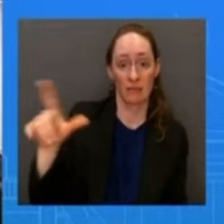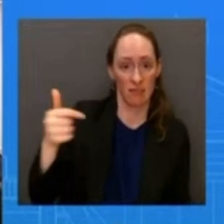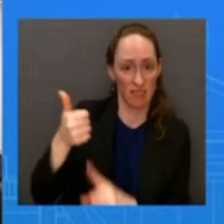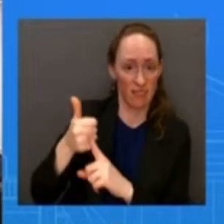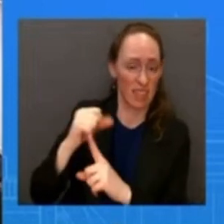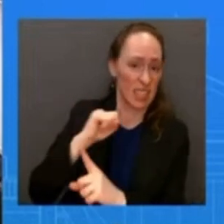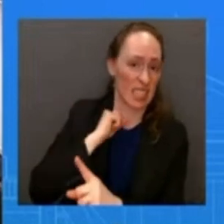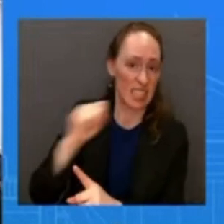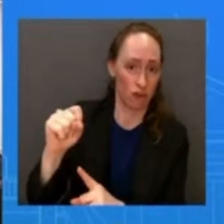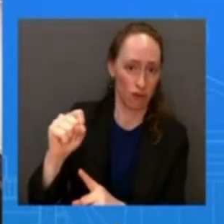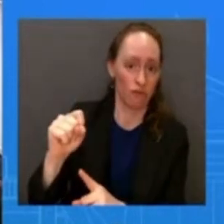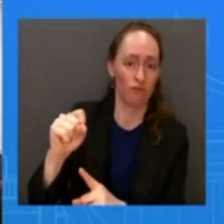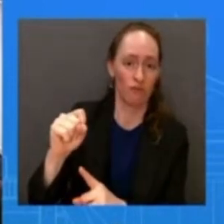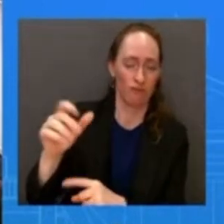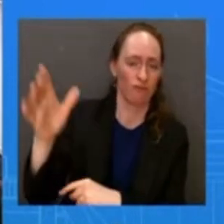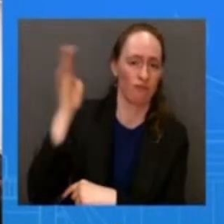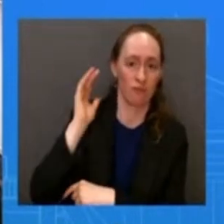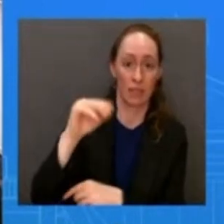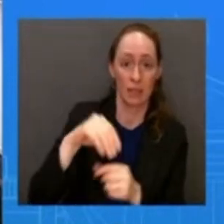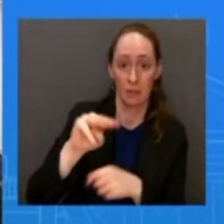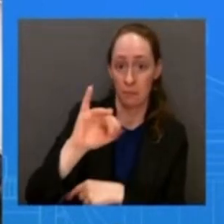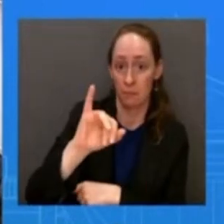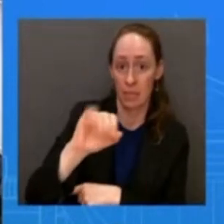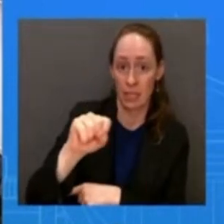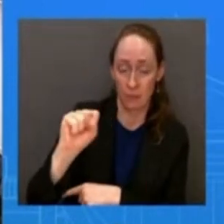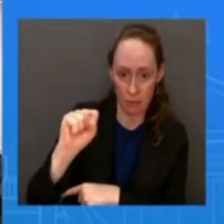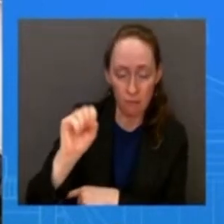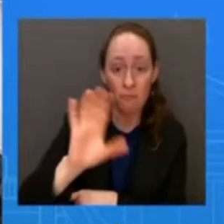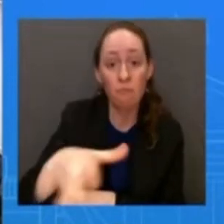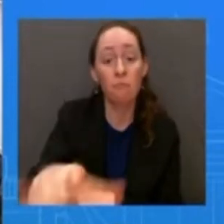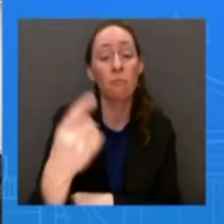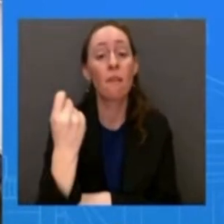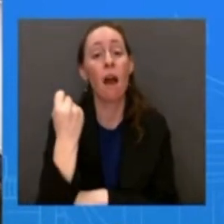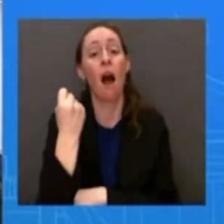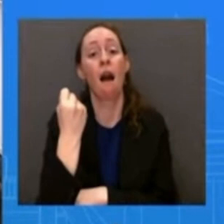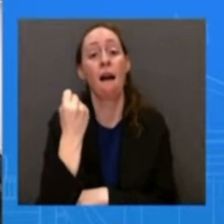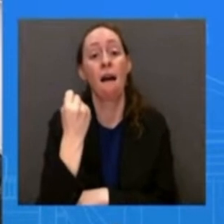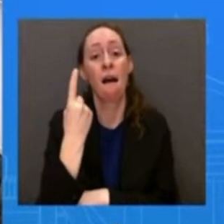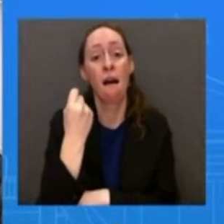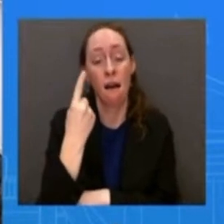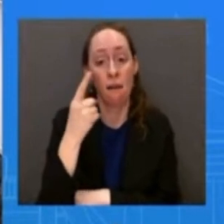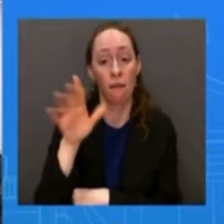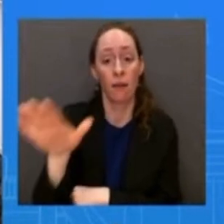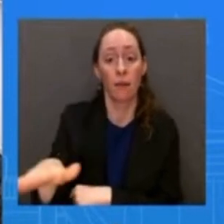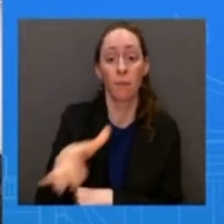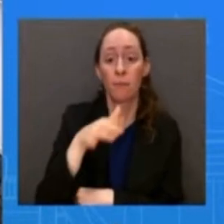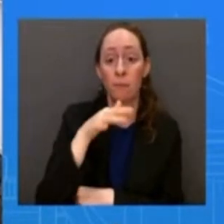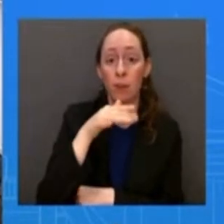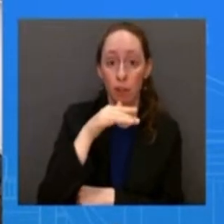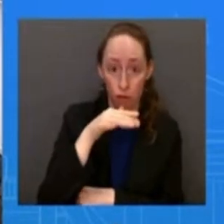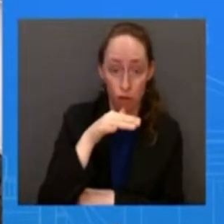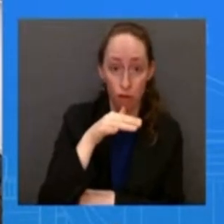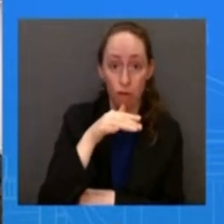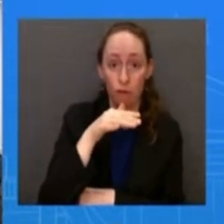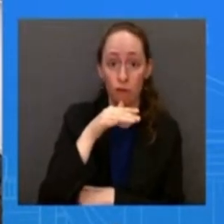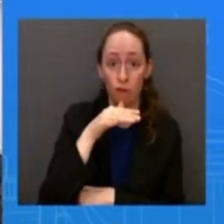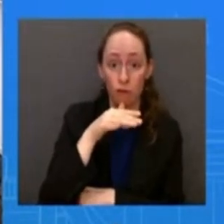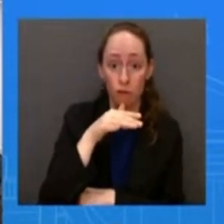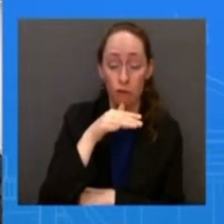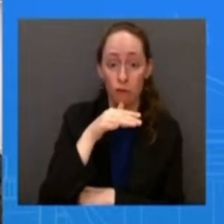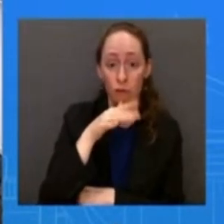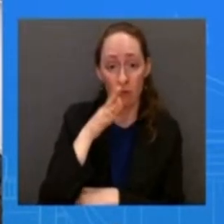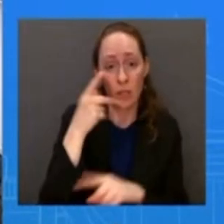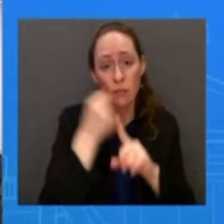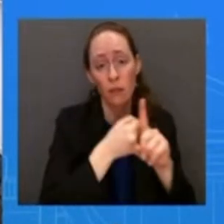sought for justice all of her life she never received it and the family of emmett till last week